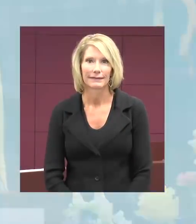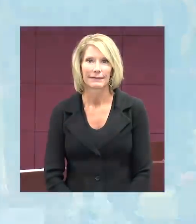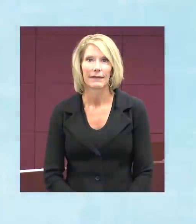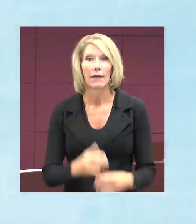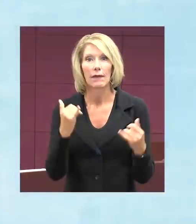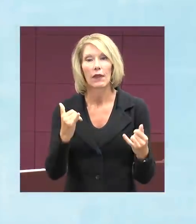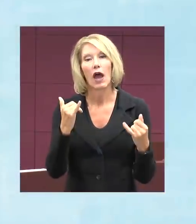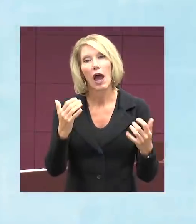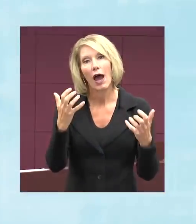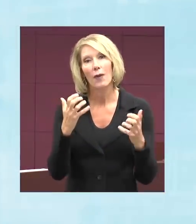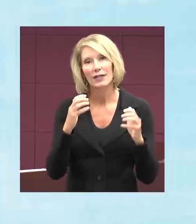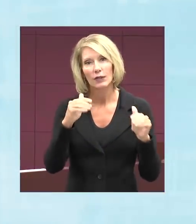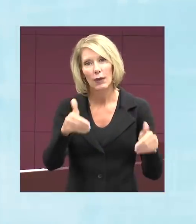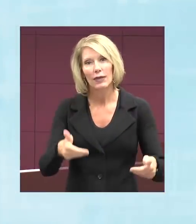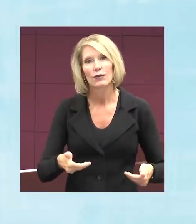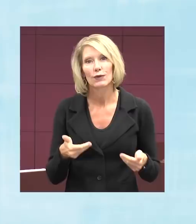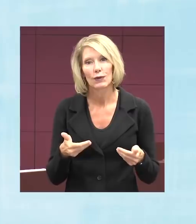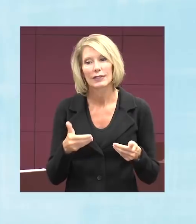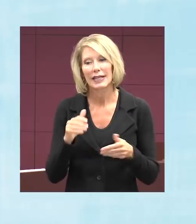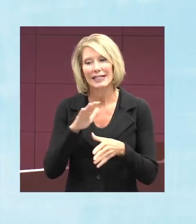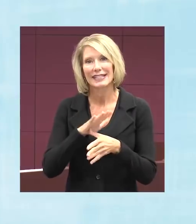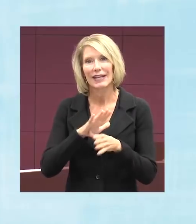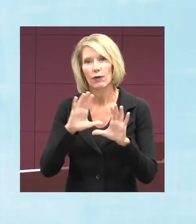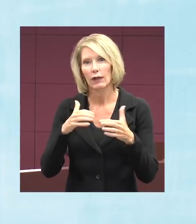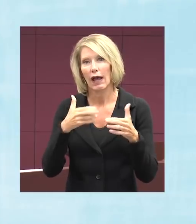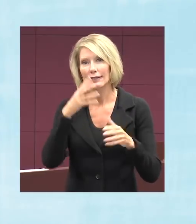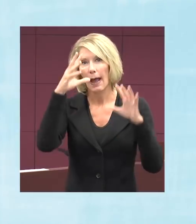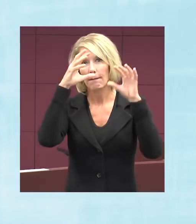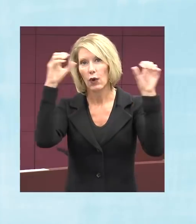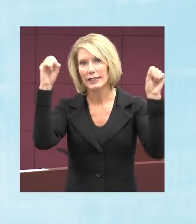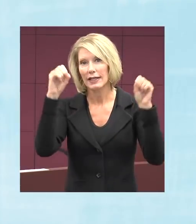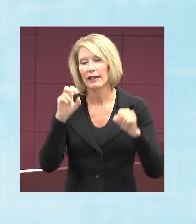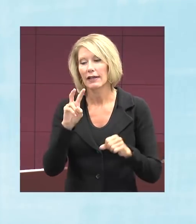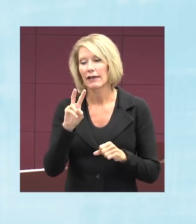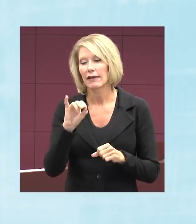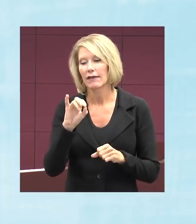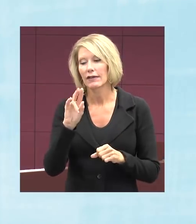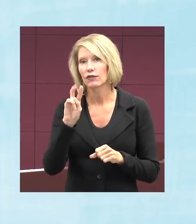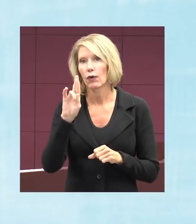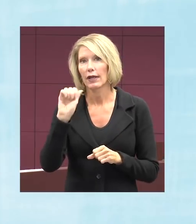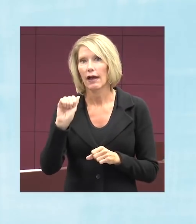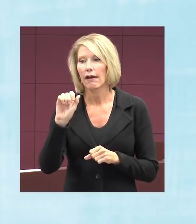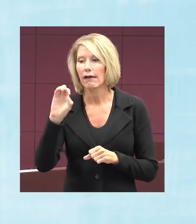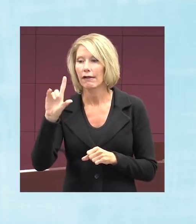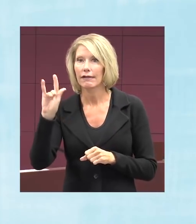Now I would like to introduce the senior class president, Victoria Clay.